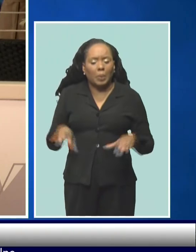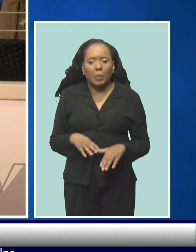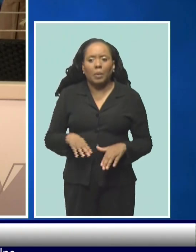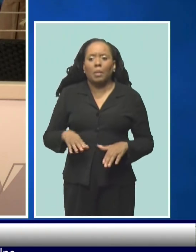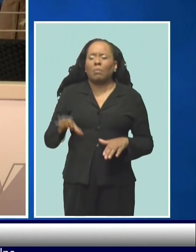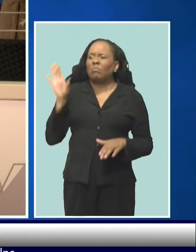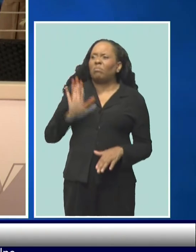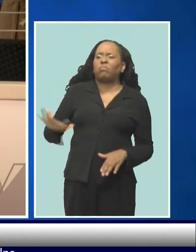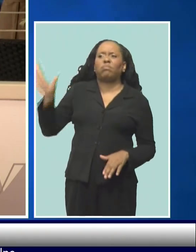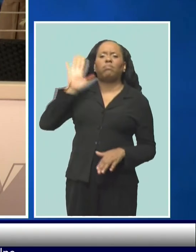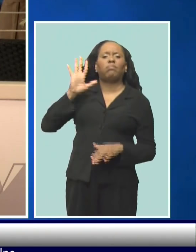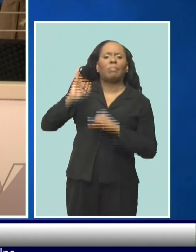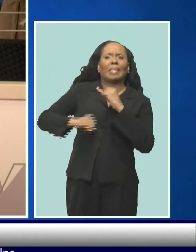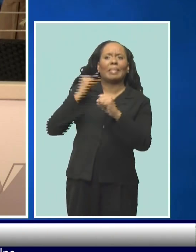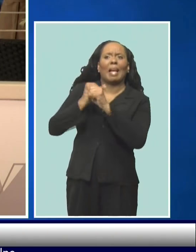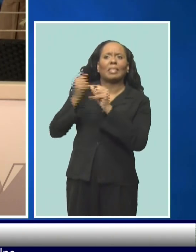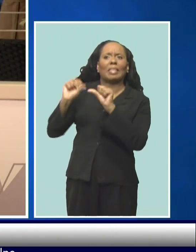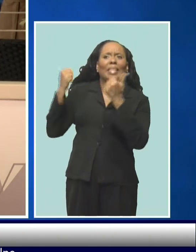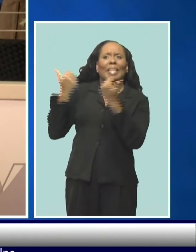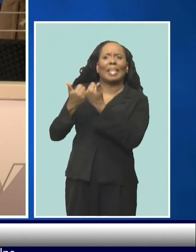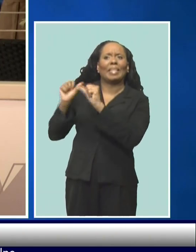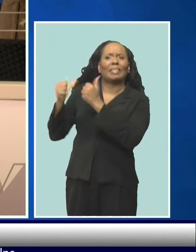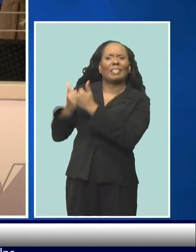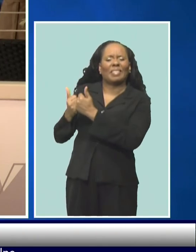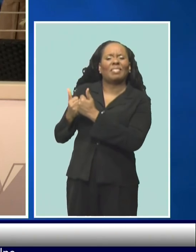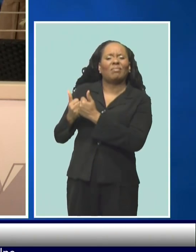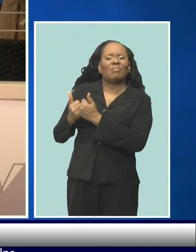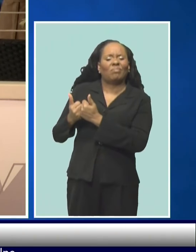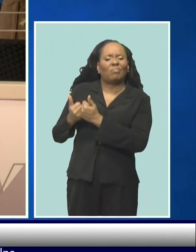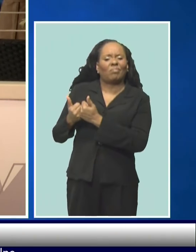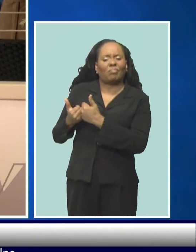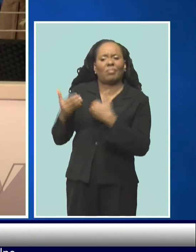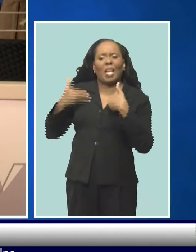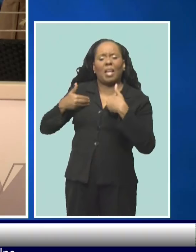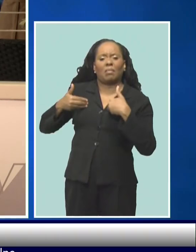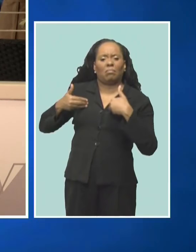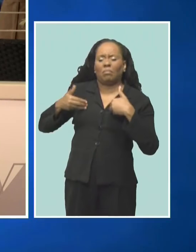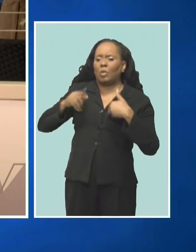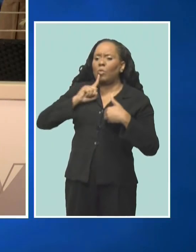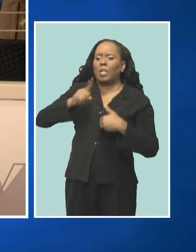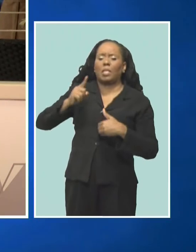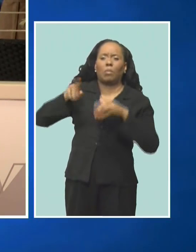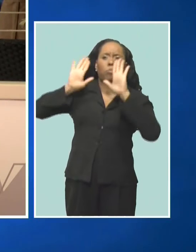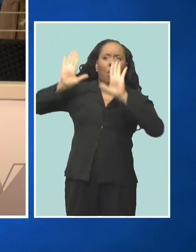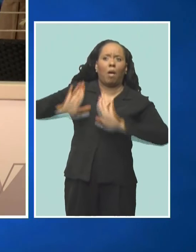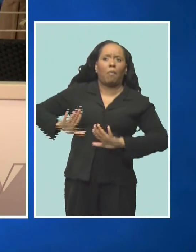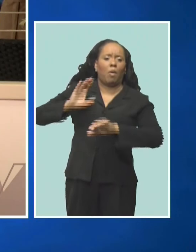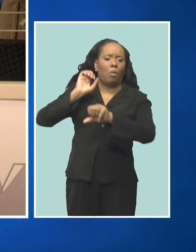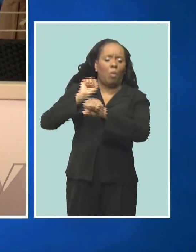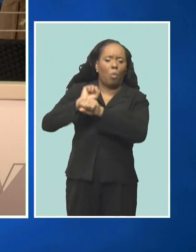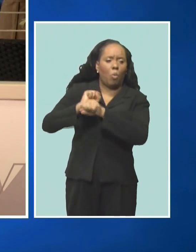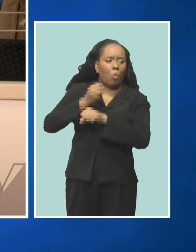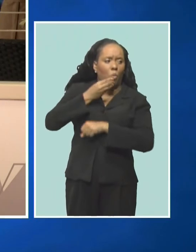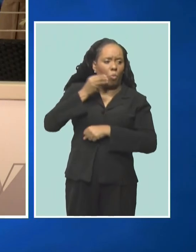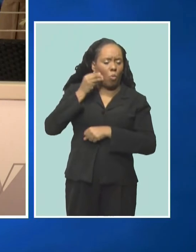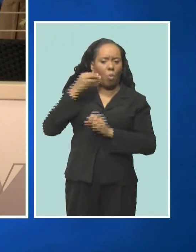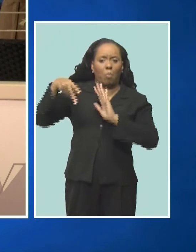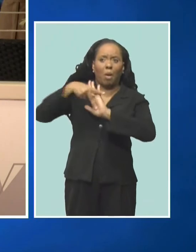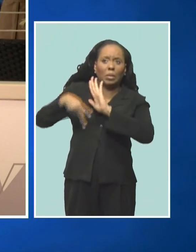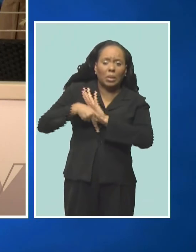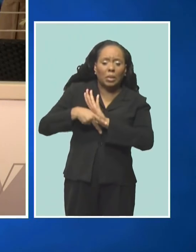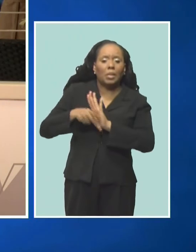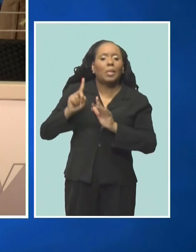of the international agencies and companies that would have heralded great work from home policies would have reverted to